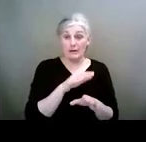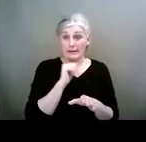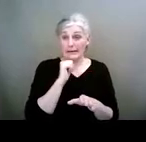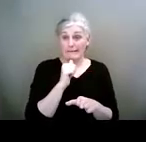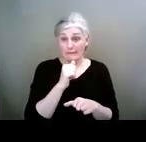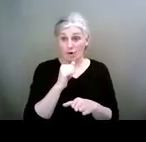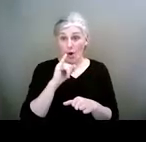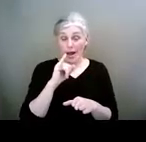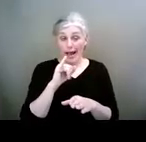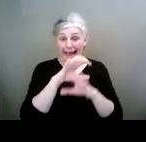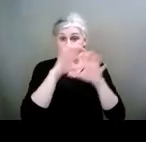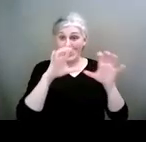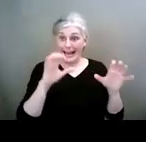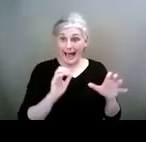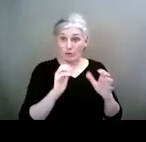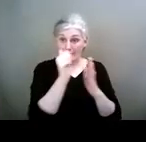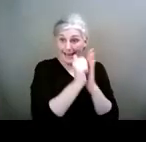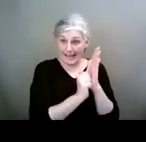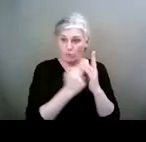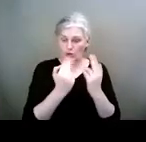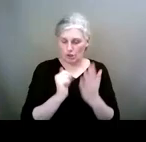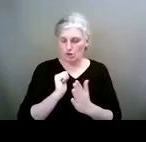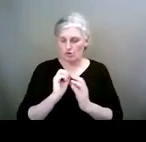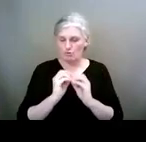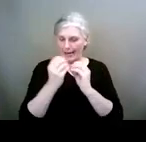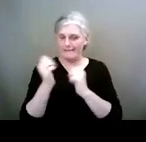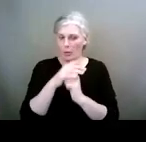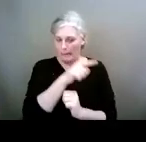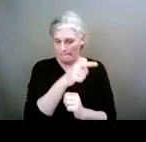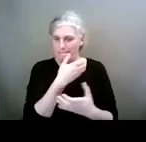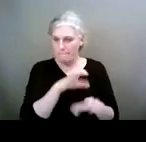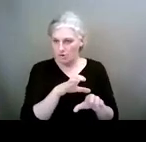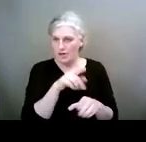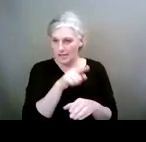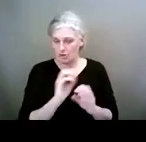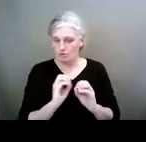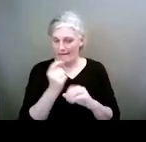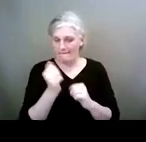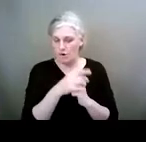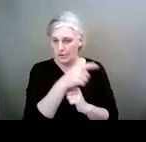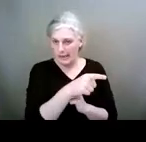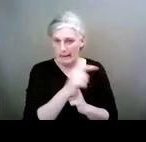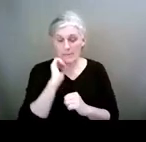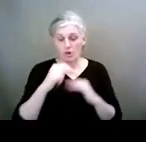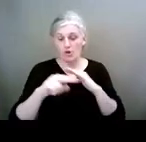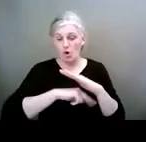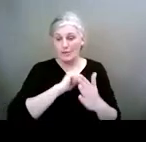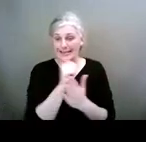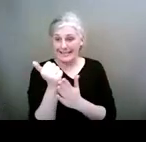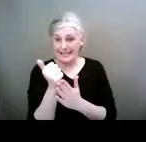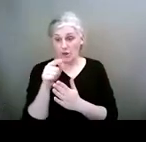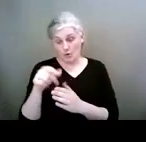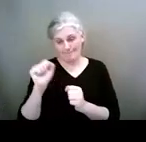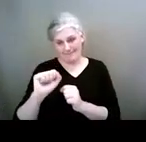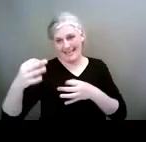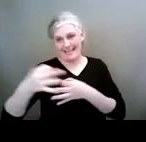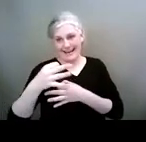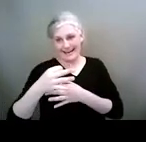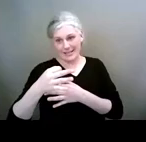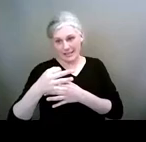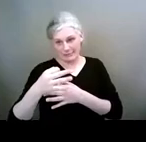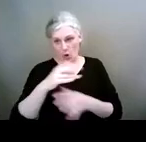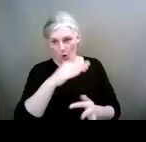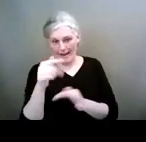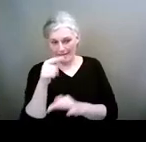account, you need to create an iCloud account for them. And because they're under 16, you are their guardian. And you set up their